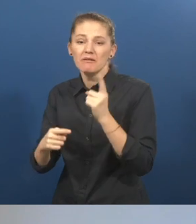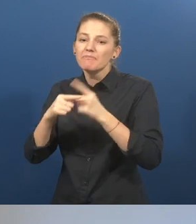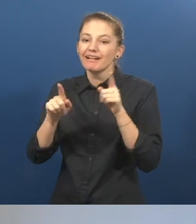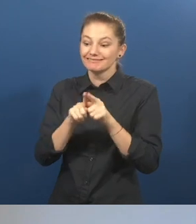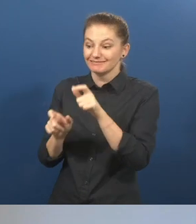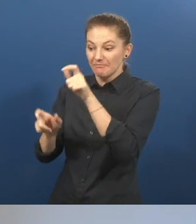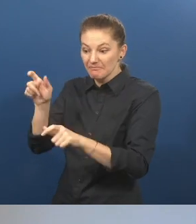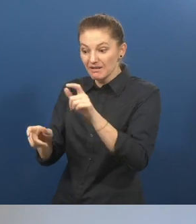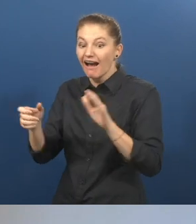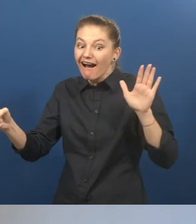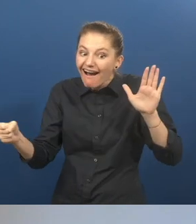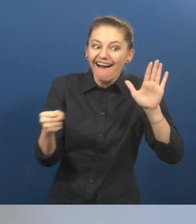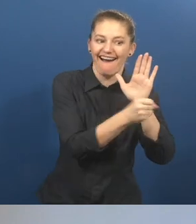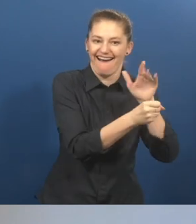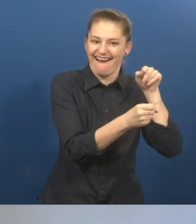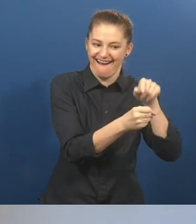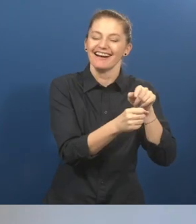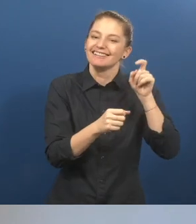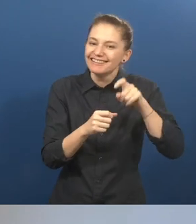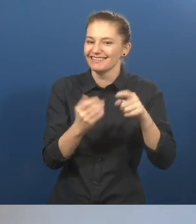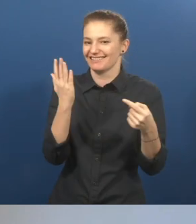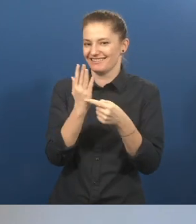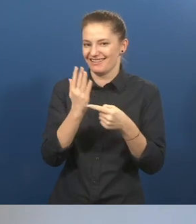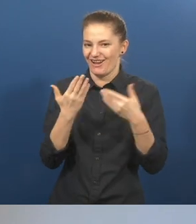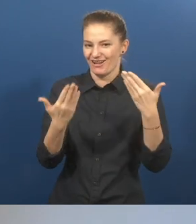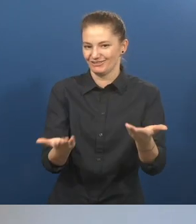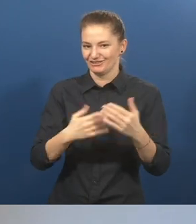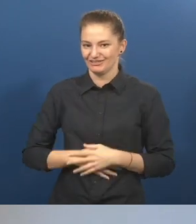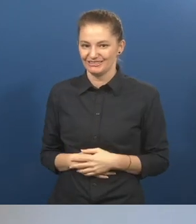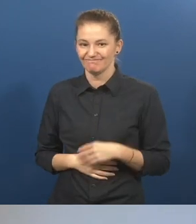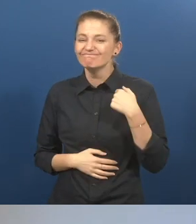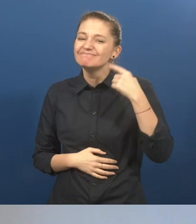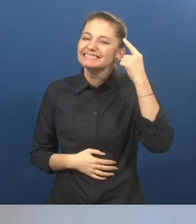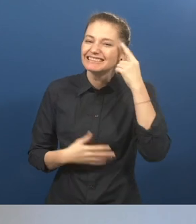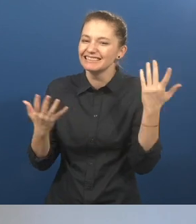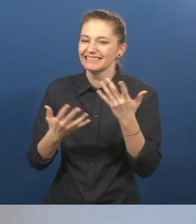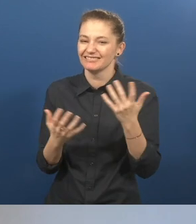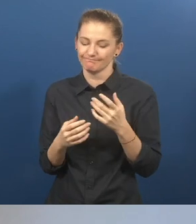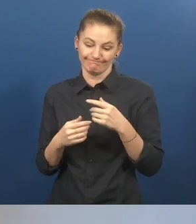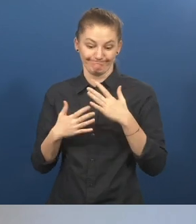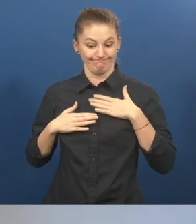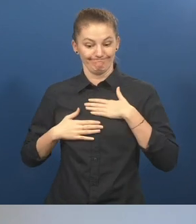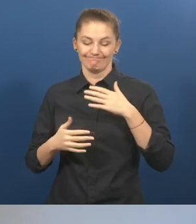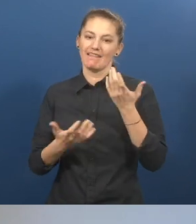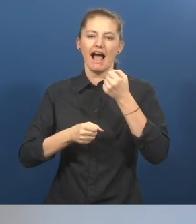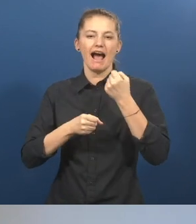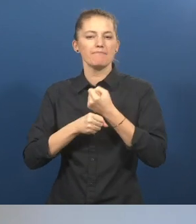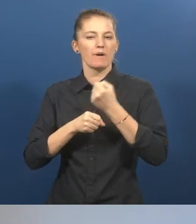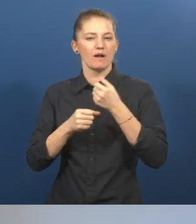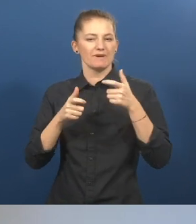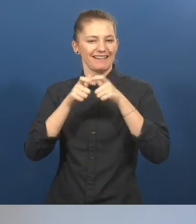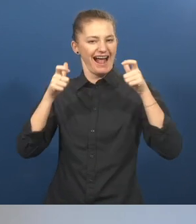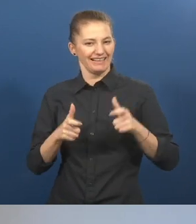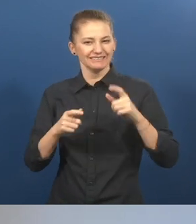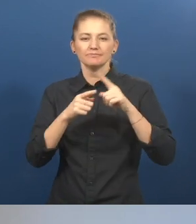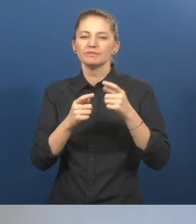businesses. I think that our employment agencies and our funding systems need better support through technology and